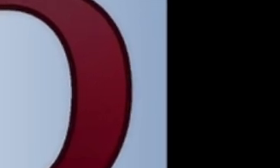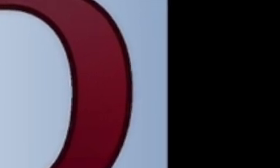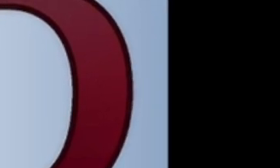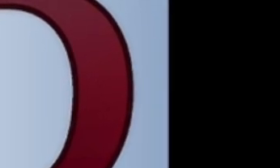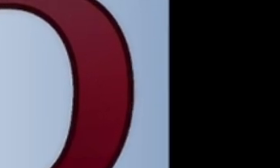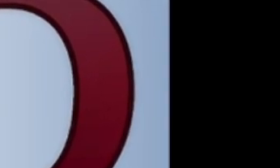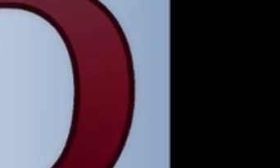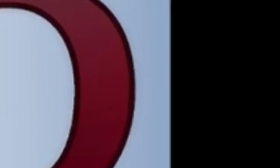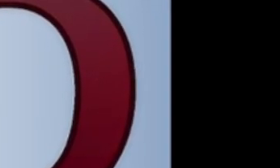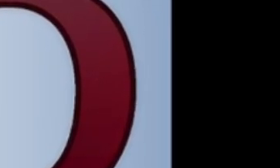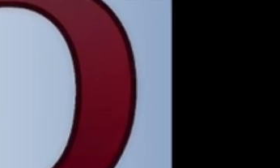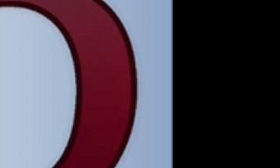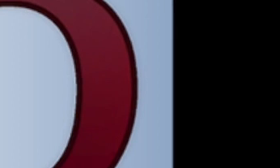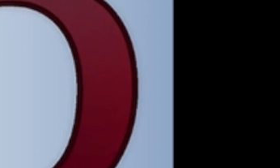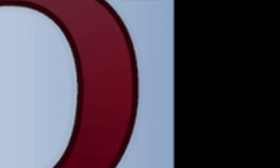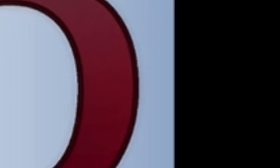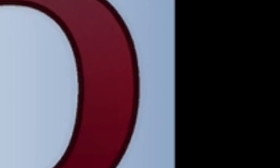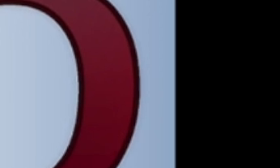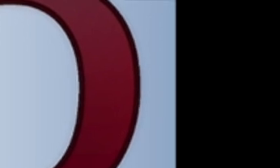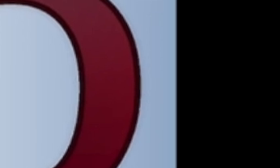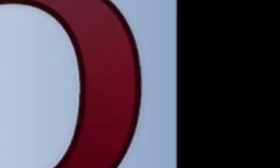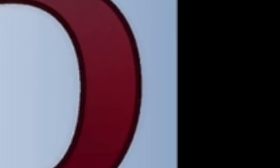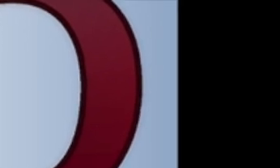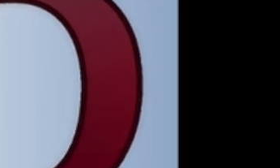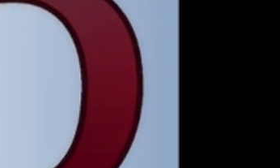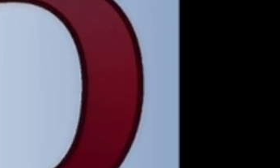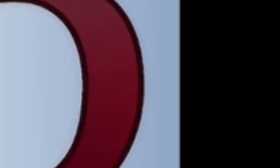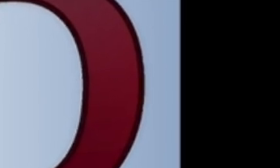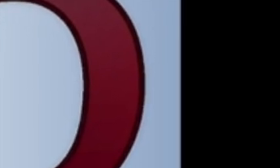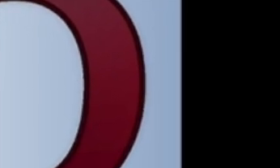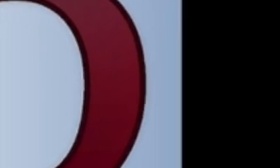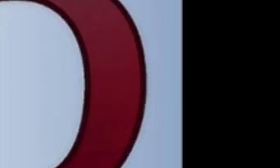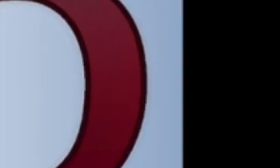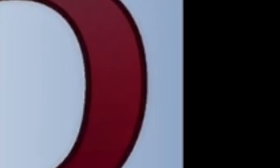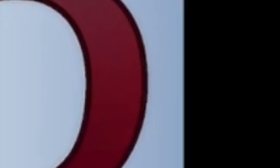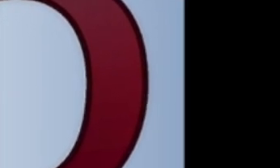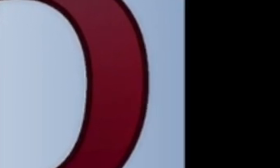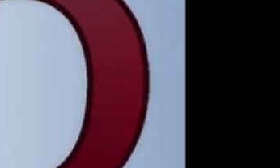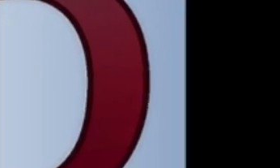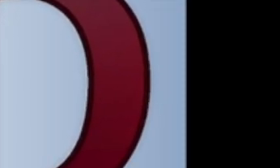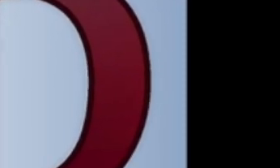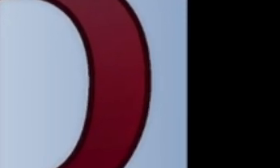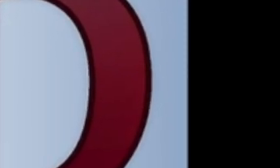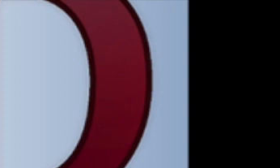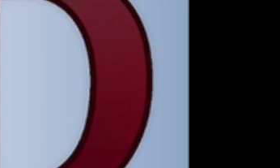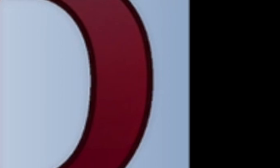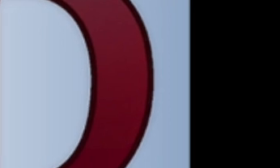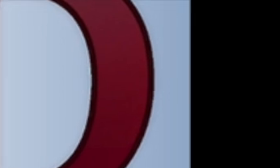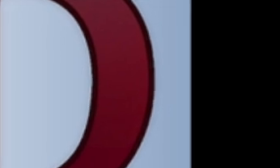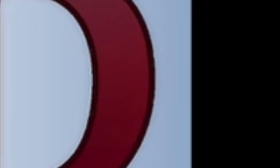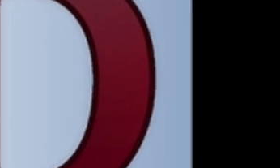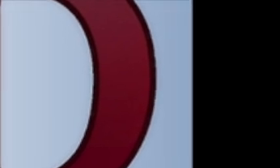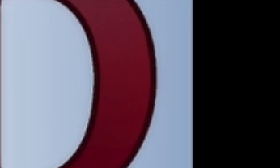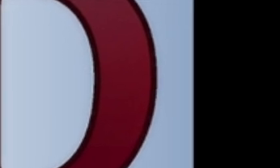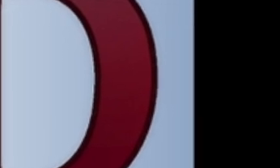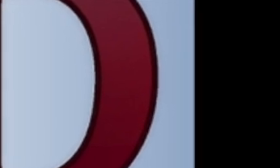Also, follow us on our social media at Allied underscore Noy. We have many more enlightening events and discussions coming up, and